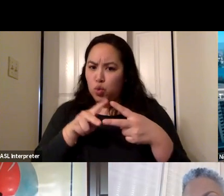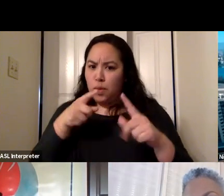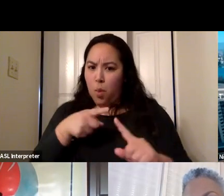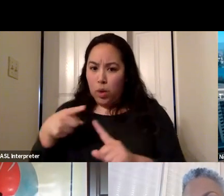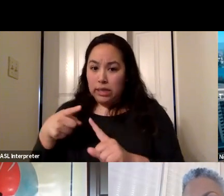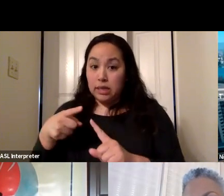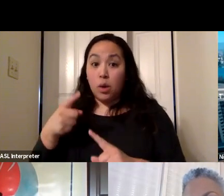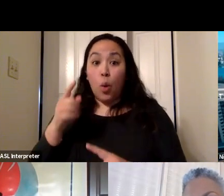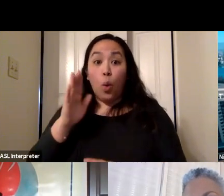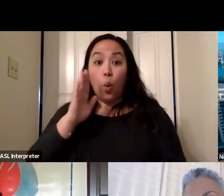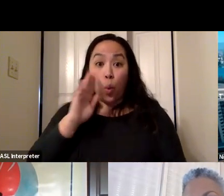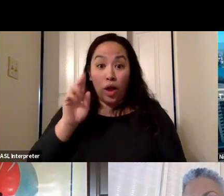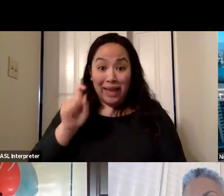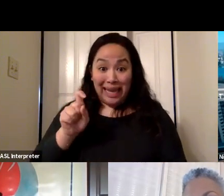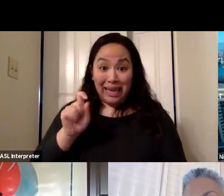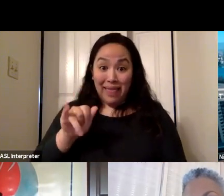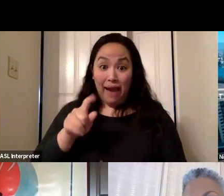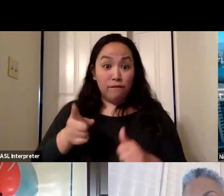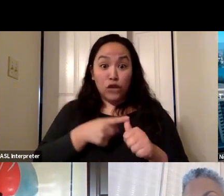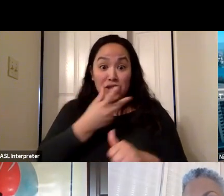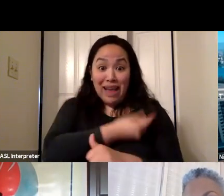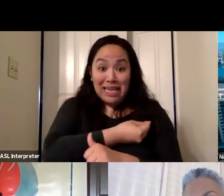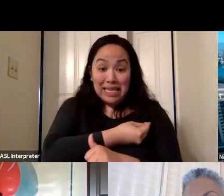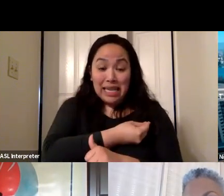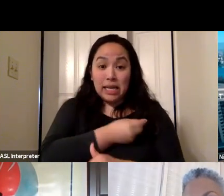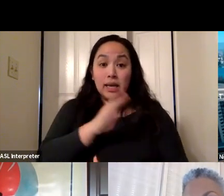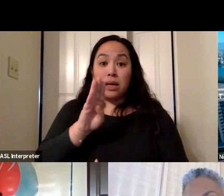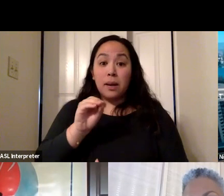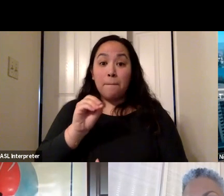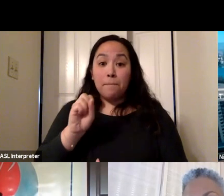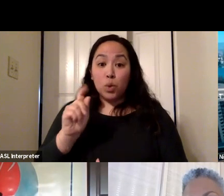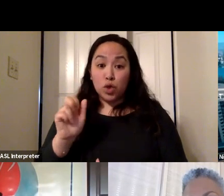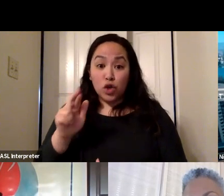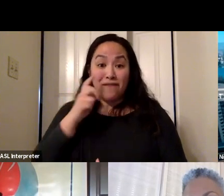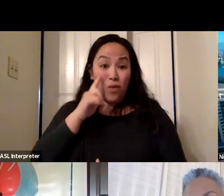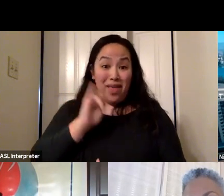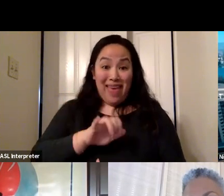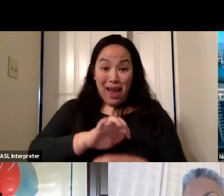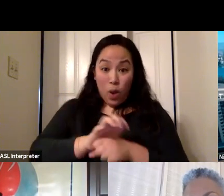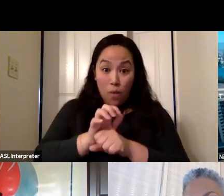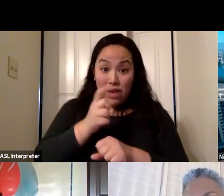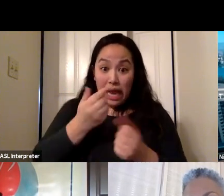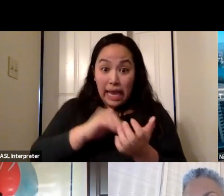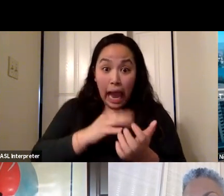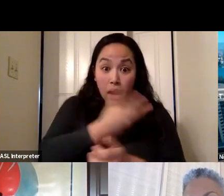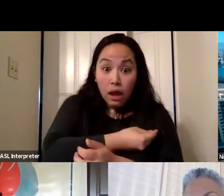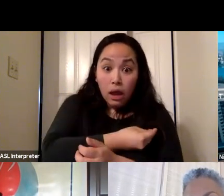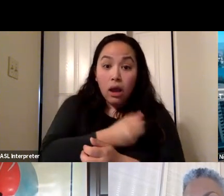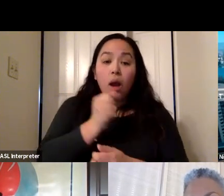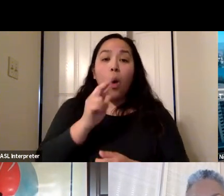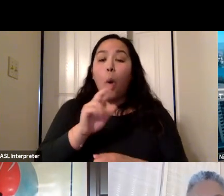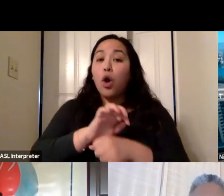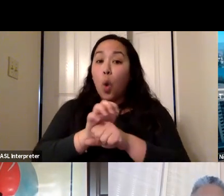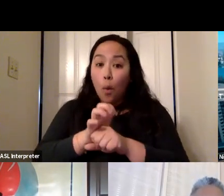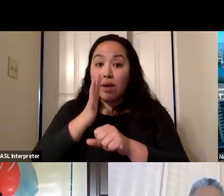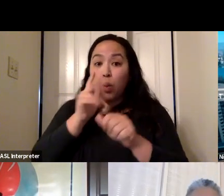need to be boosted from that original vaccine we got against that original kind of covid. And the other is, will covid keep circulating